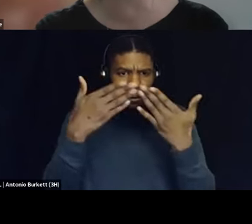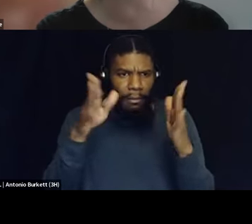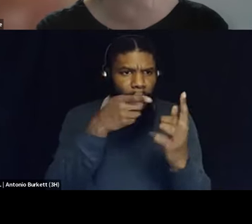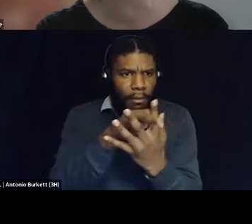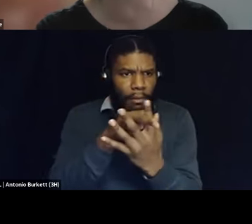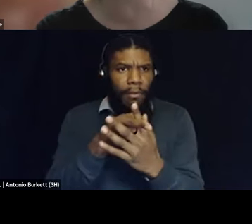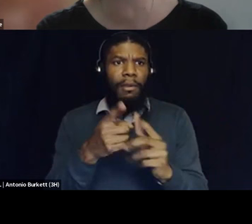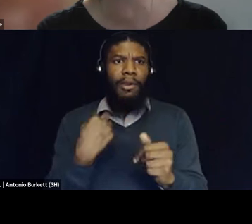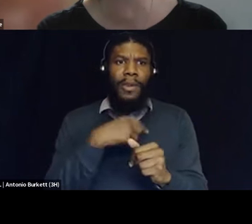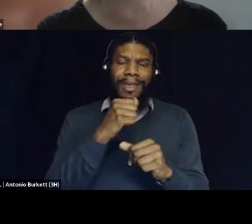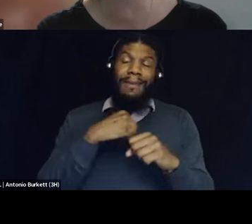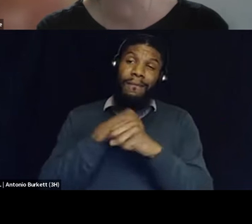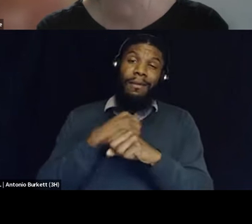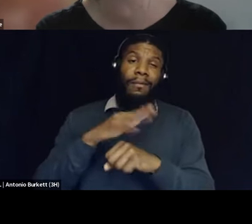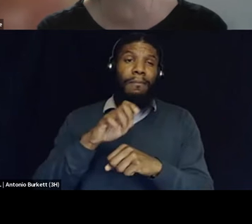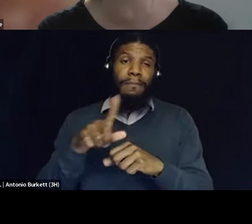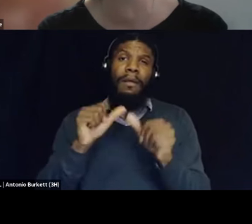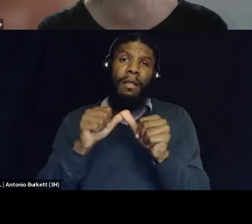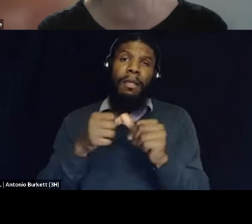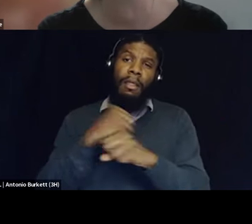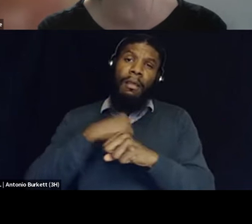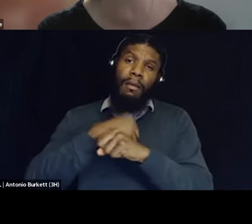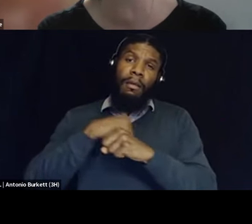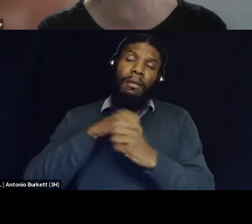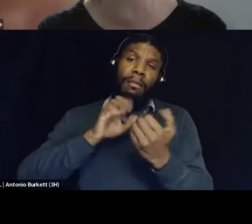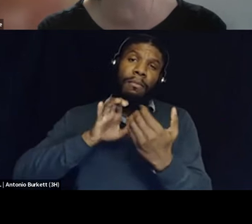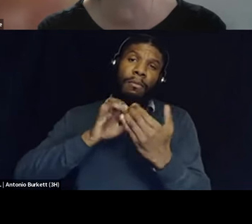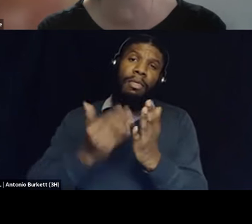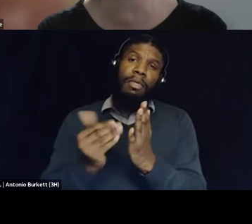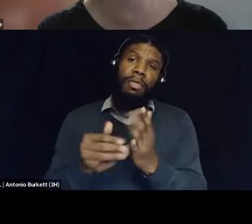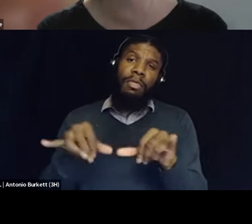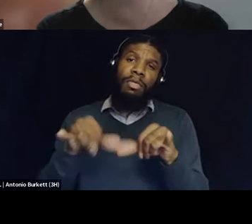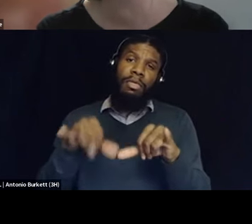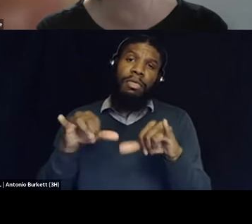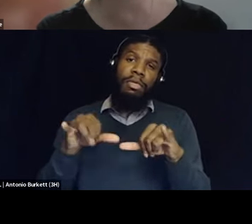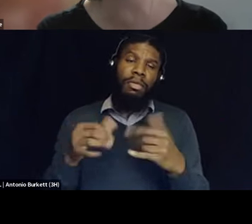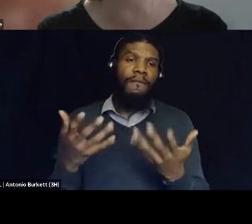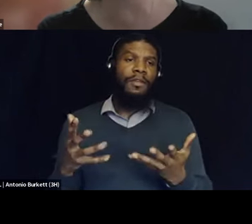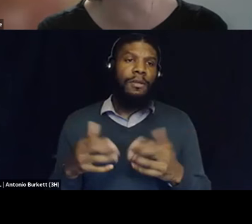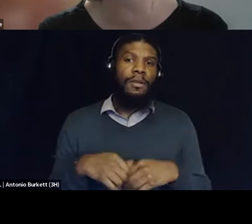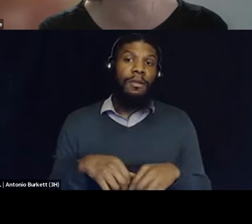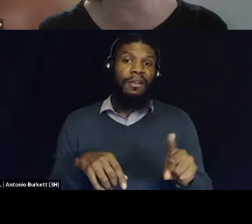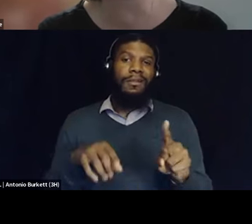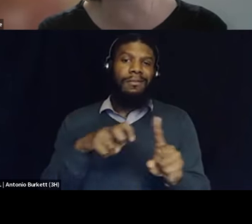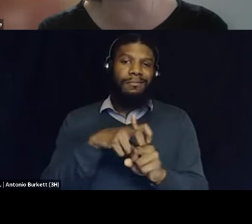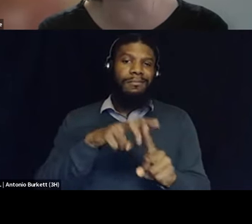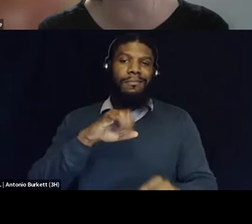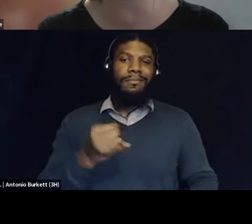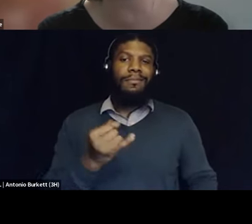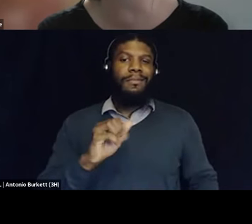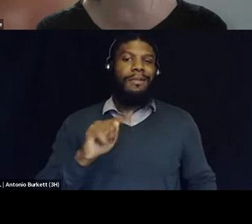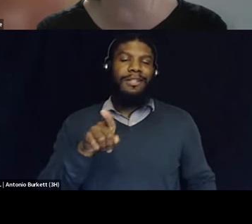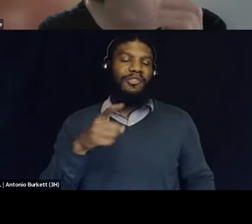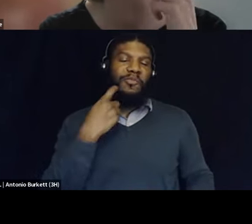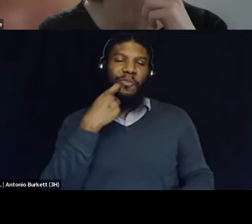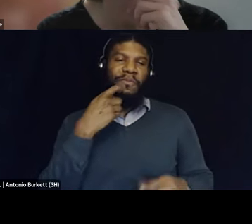fighting bills endlessly and and hasita i'm going to come to you because y'all just did this incredible tech wars series um but uh